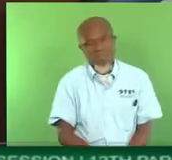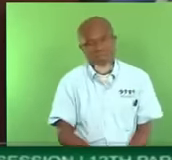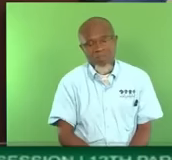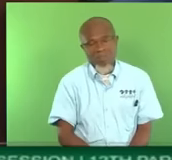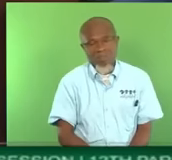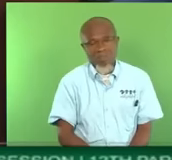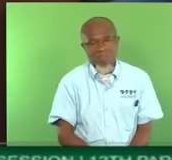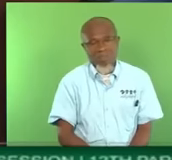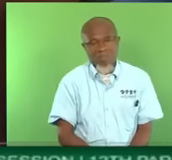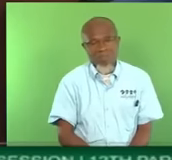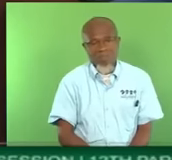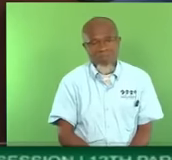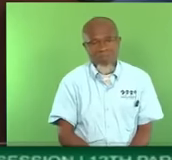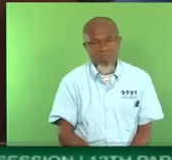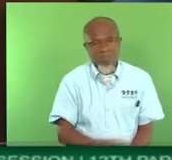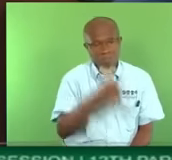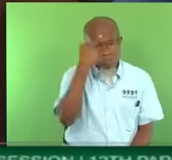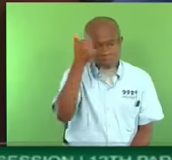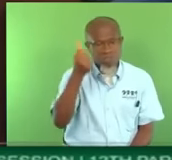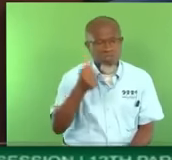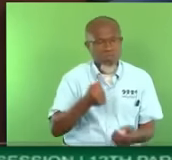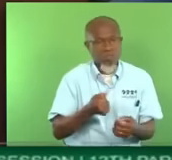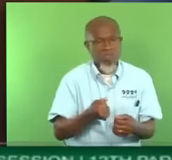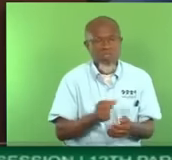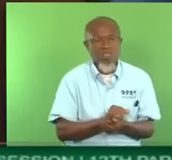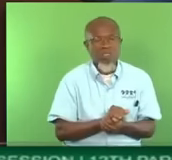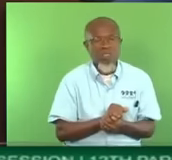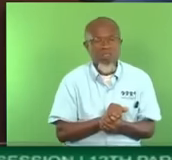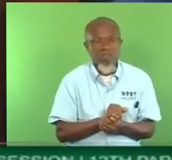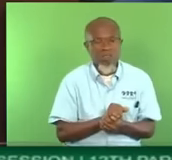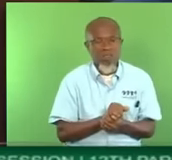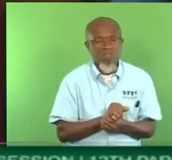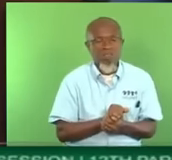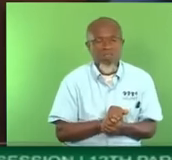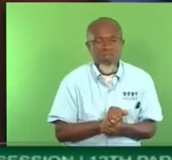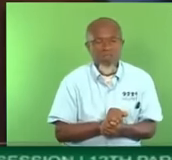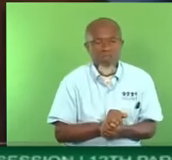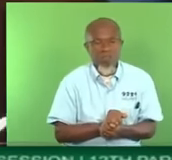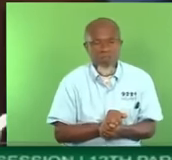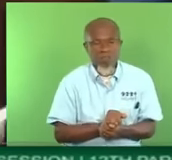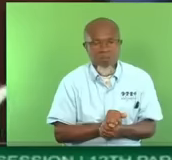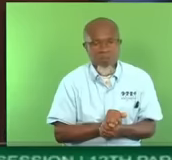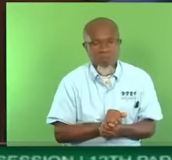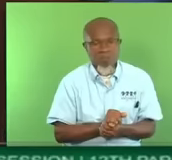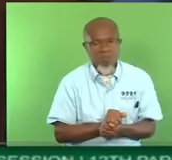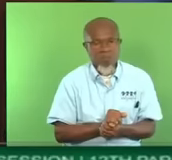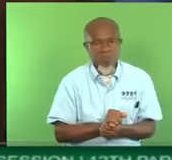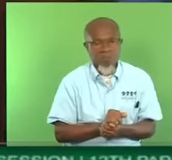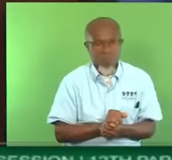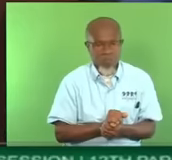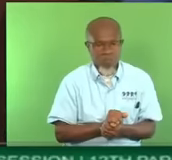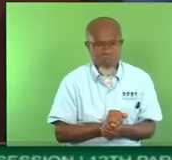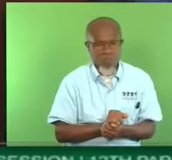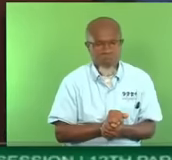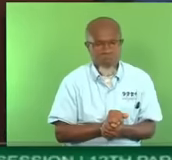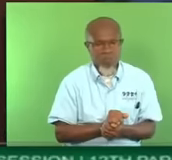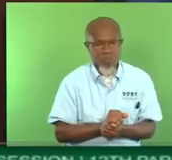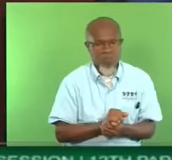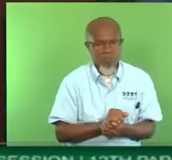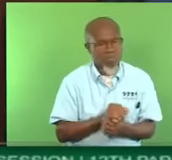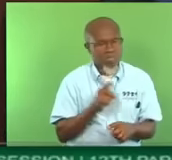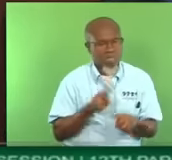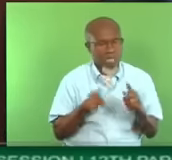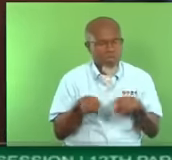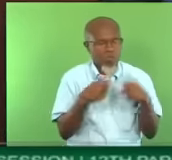about... Always want to point about nighty and dust and things. Nobody will put on a nighty and stay there one night. Mr. Deputy